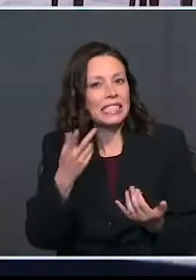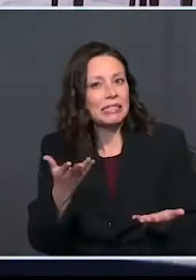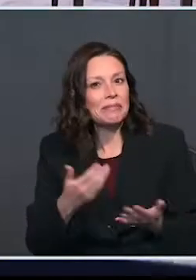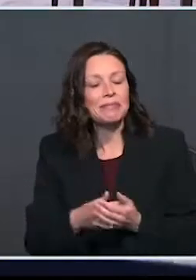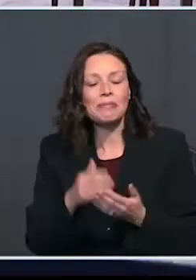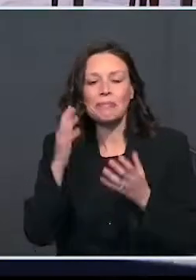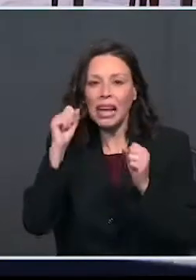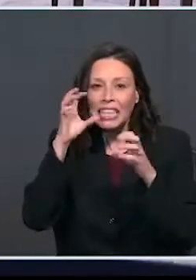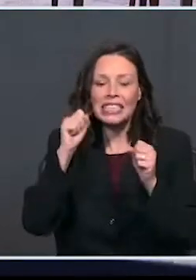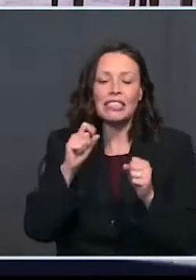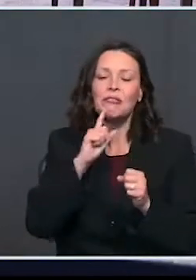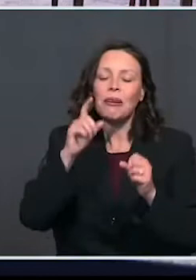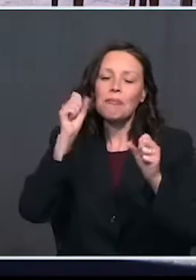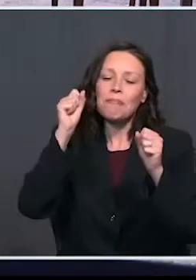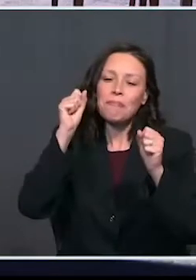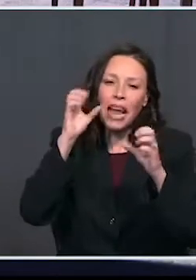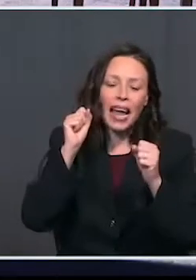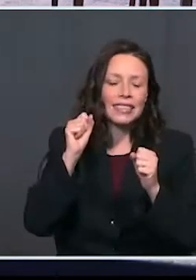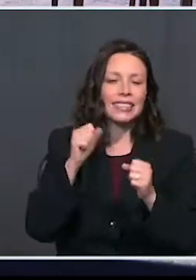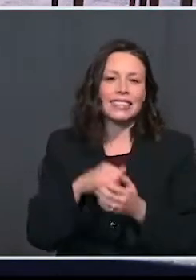Amazing. Really amazing.